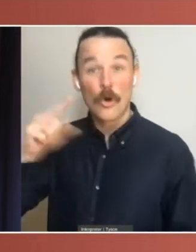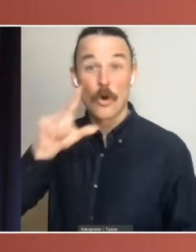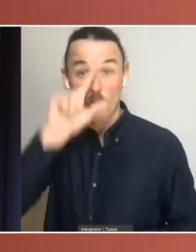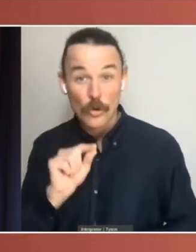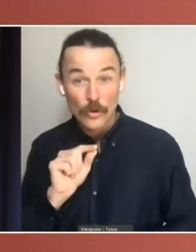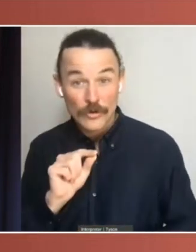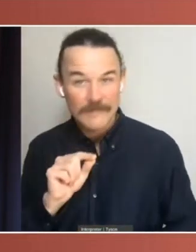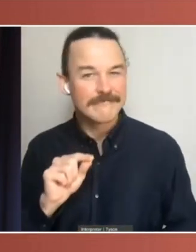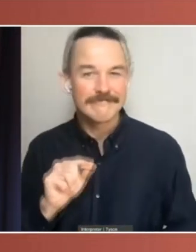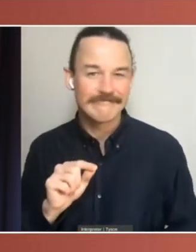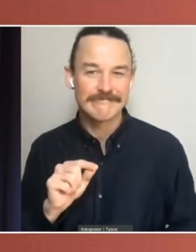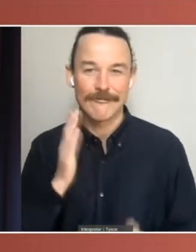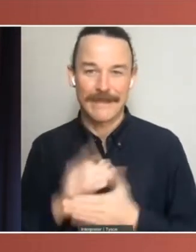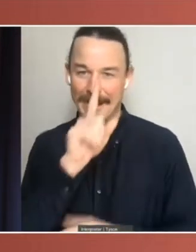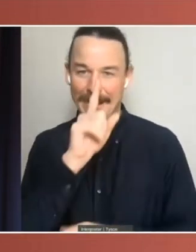powers.